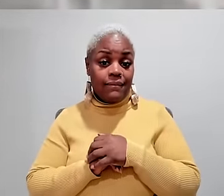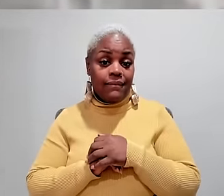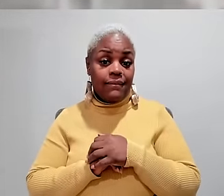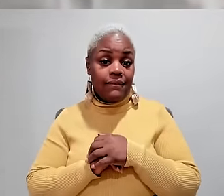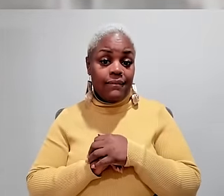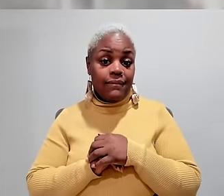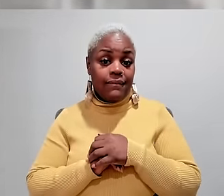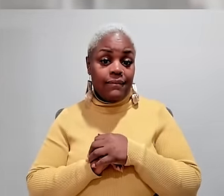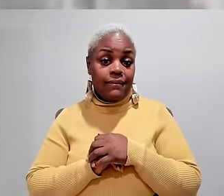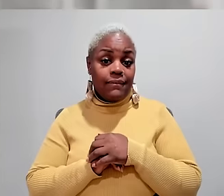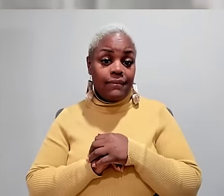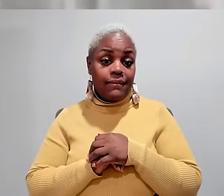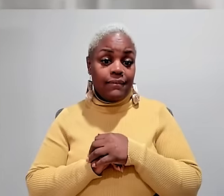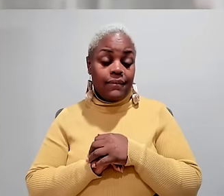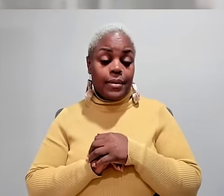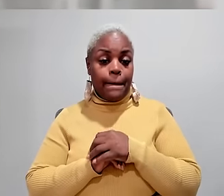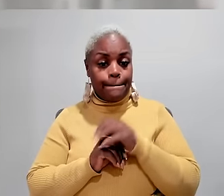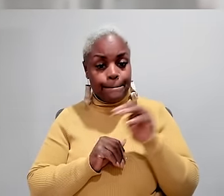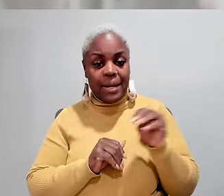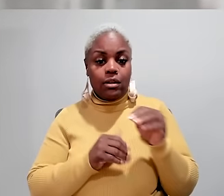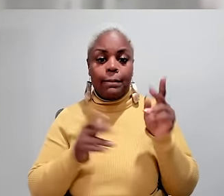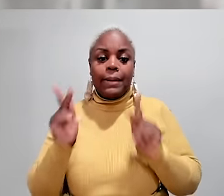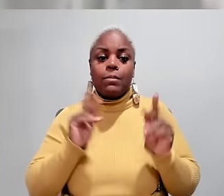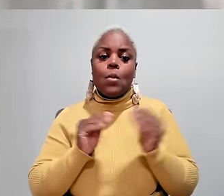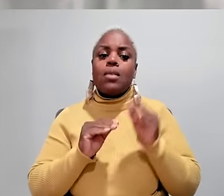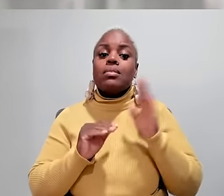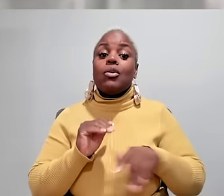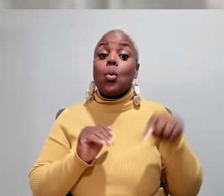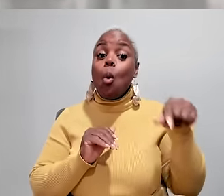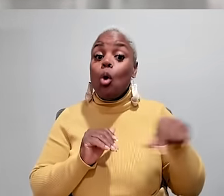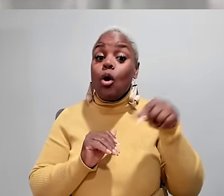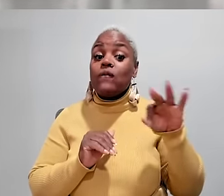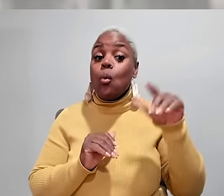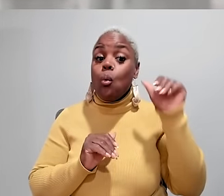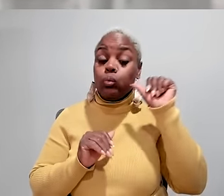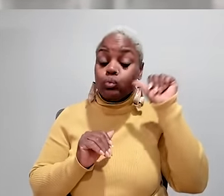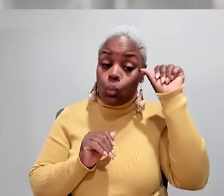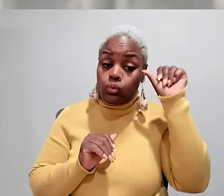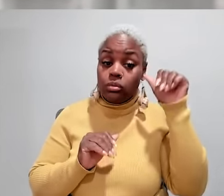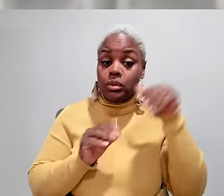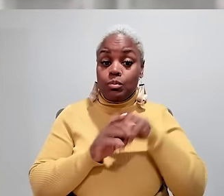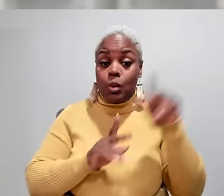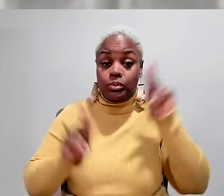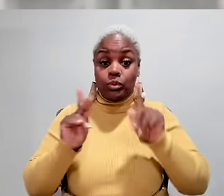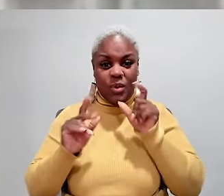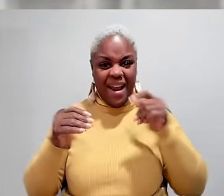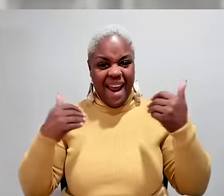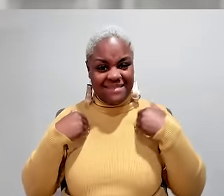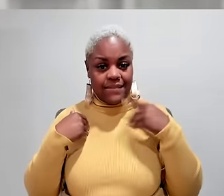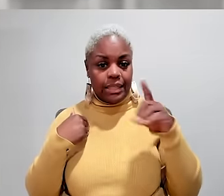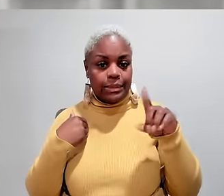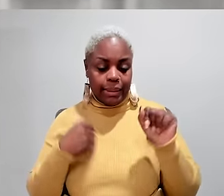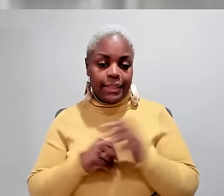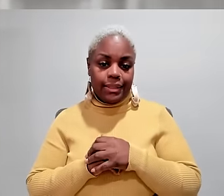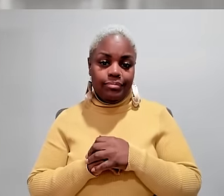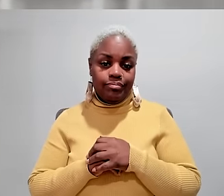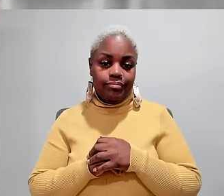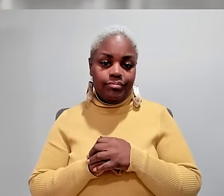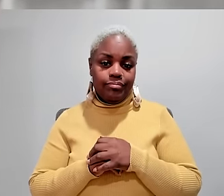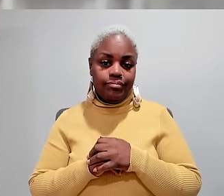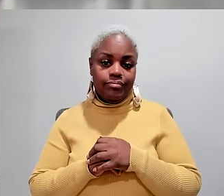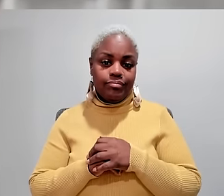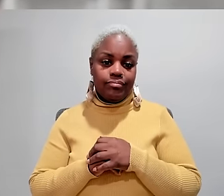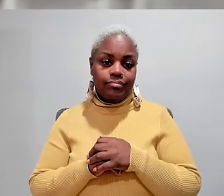anywhere in the country, and where more than 4.5 million people, that is, more than a quarter of the adult